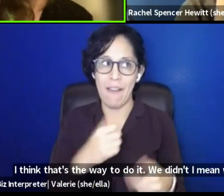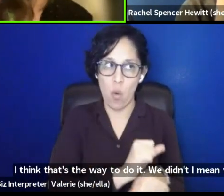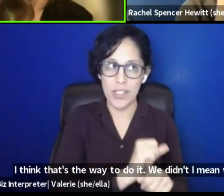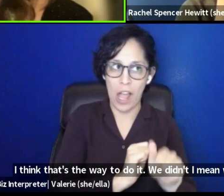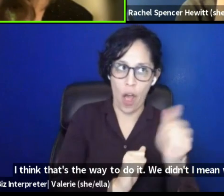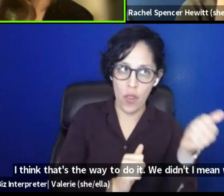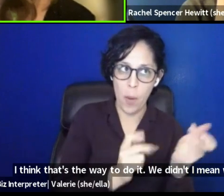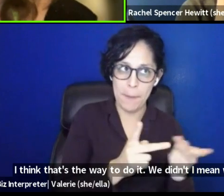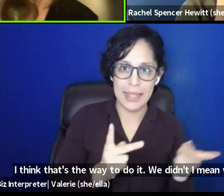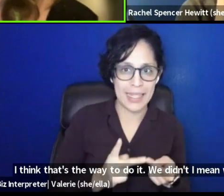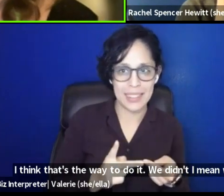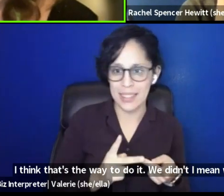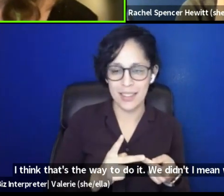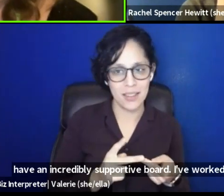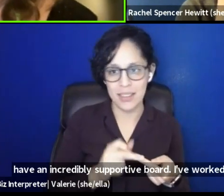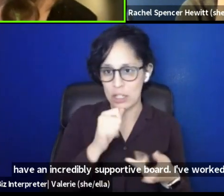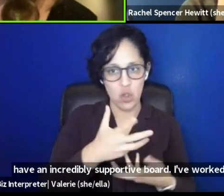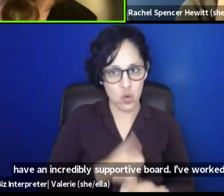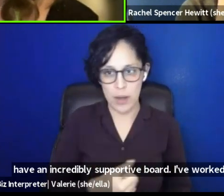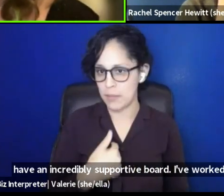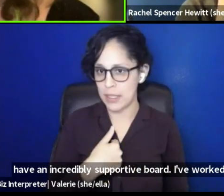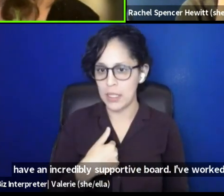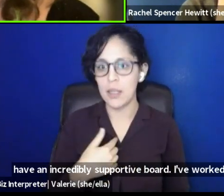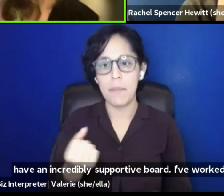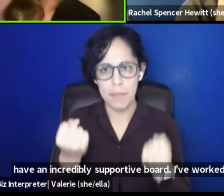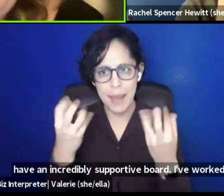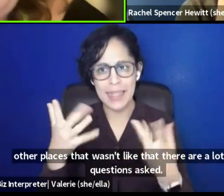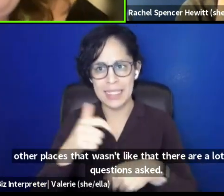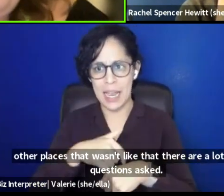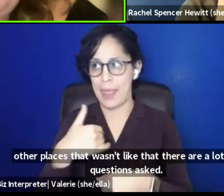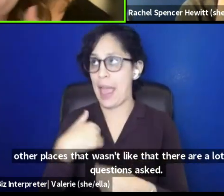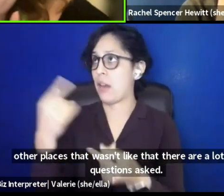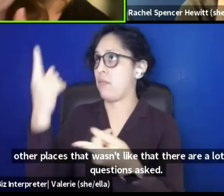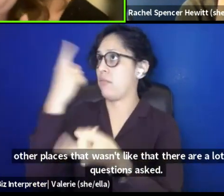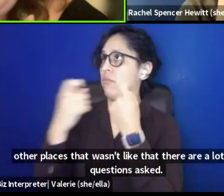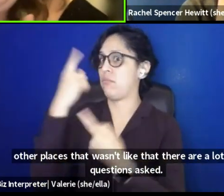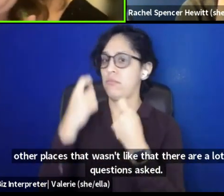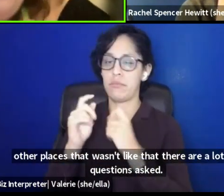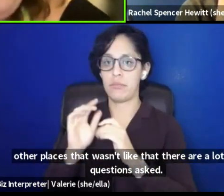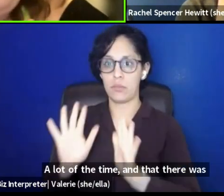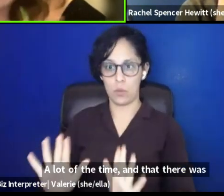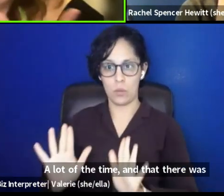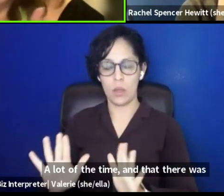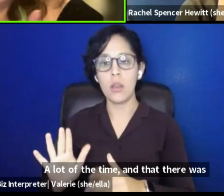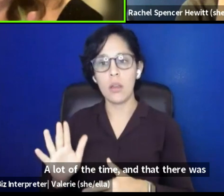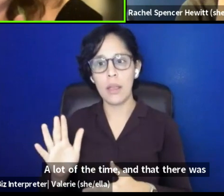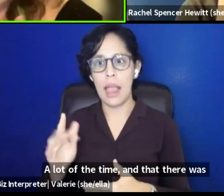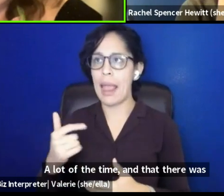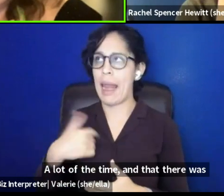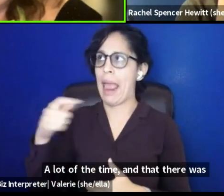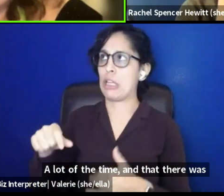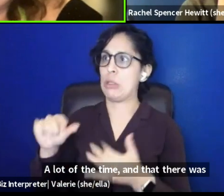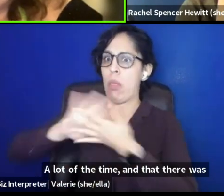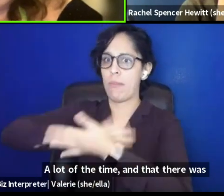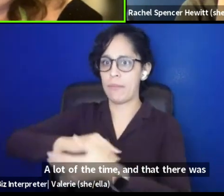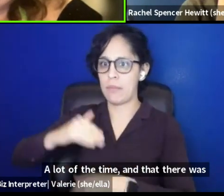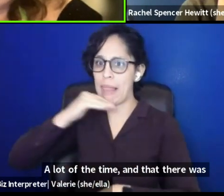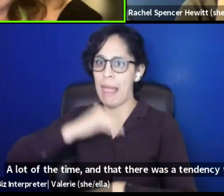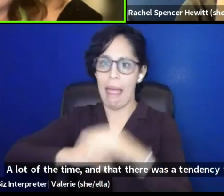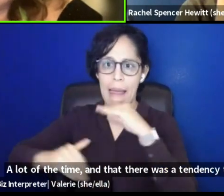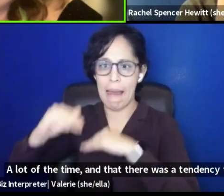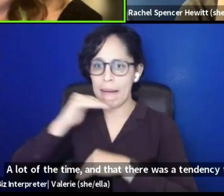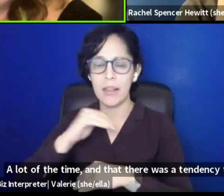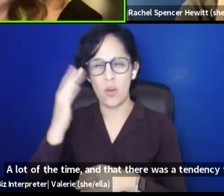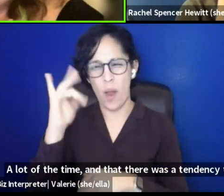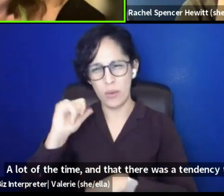of questions asked a lot of the time. Um, and that there was a tendency to lie to them. And I think that's why it got set up